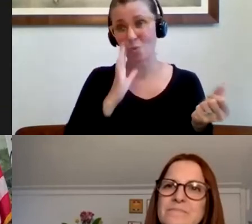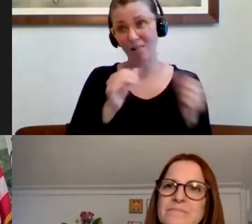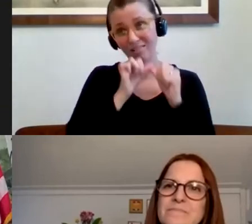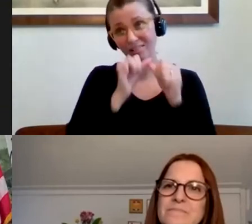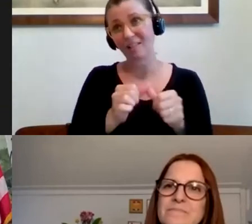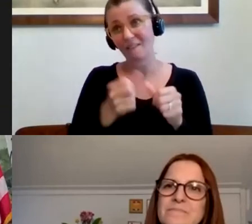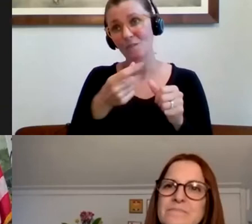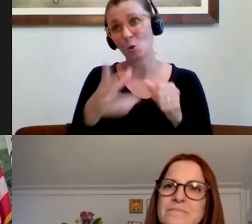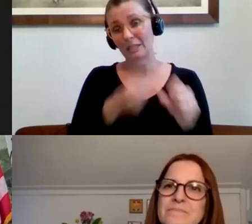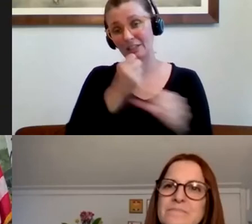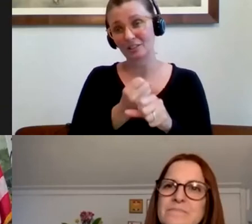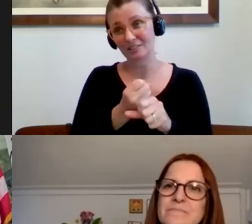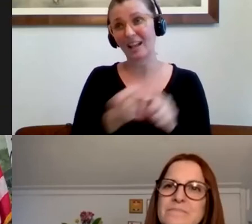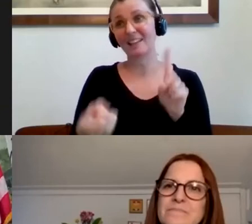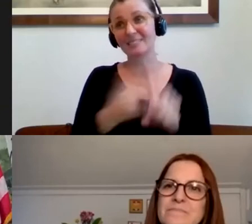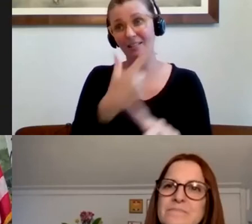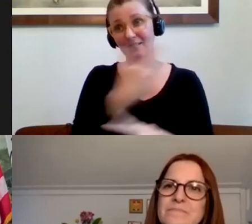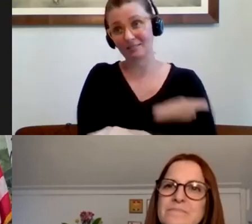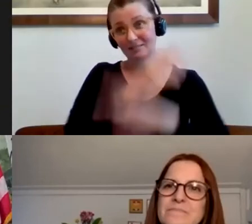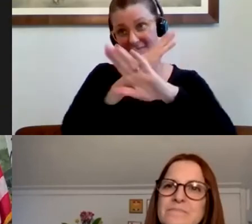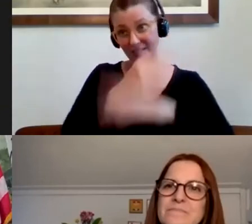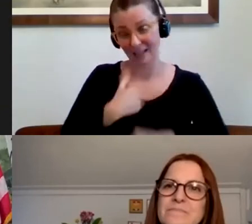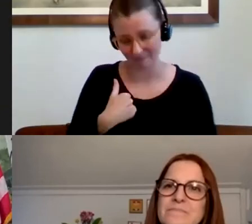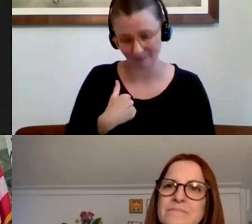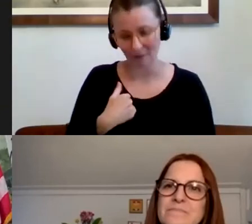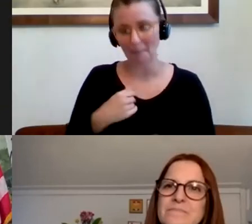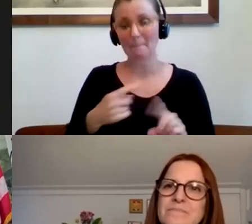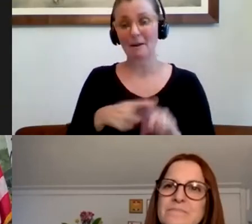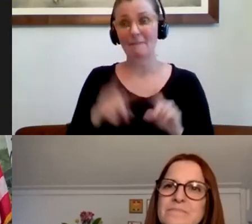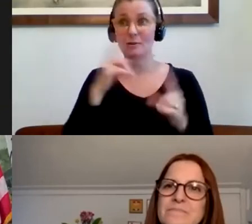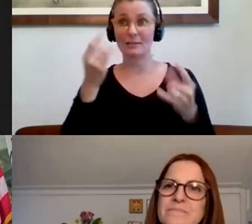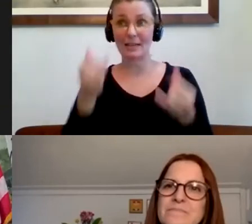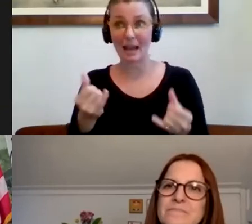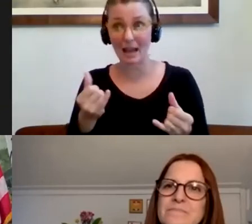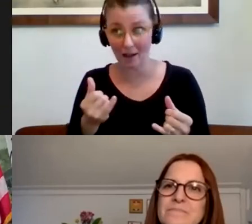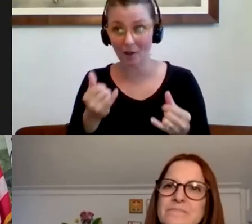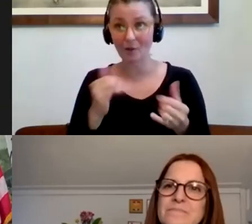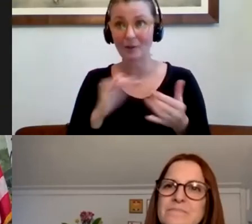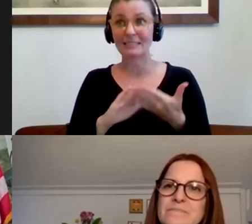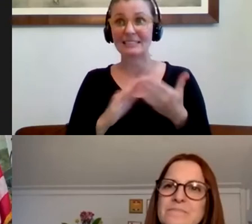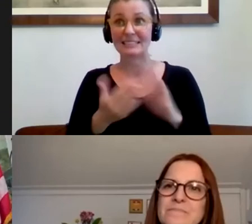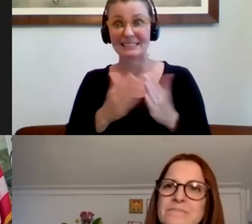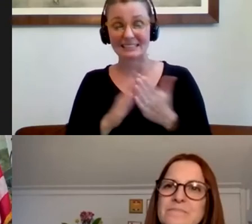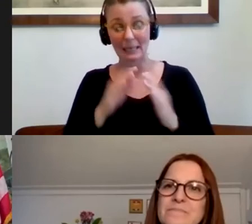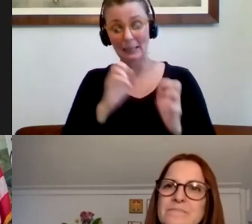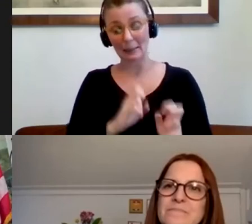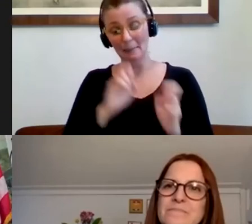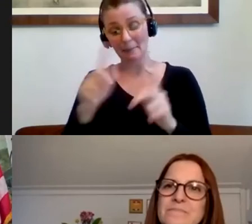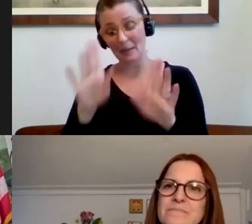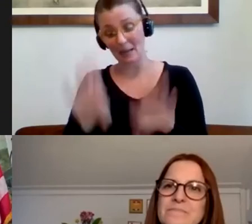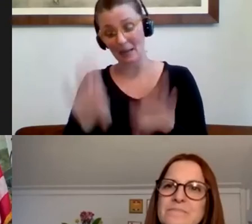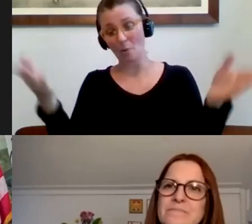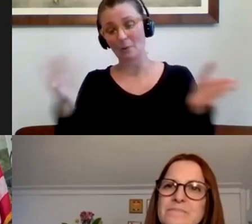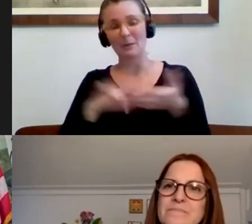is forthcoming. But while that's happening, as we ramp up our city operations, we certainly don't want the senior members of our workforce